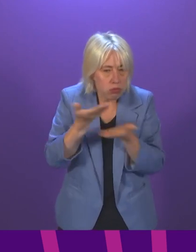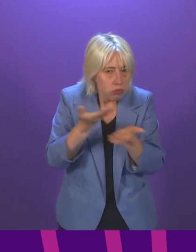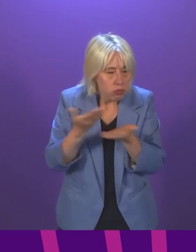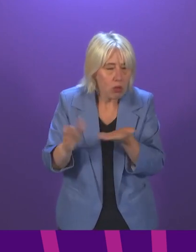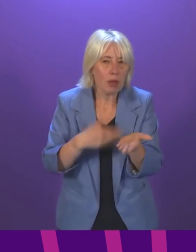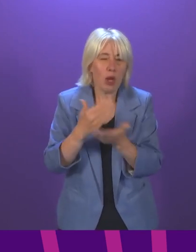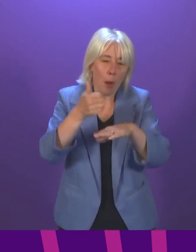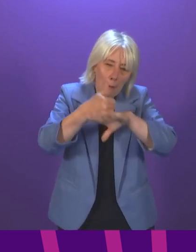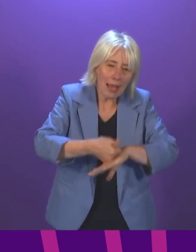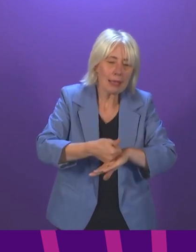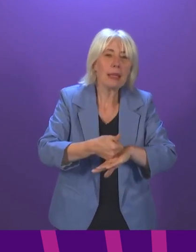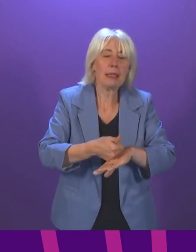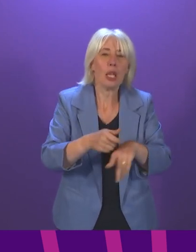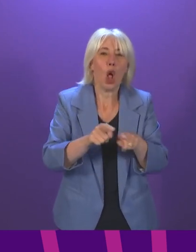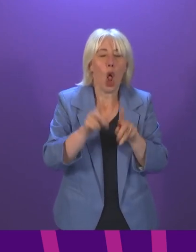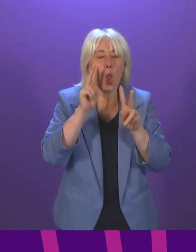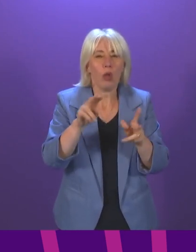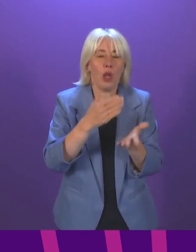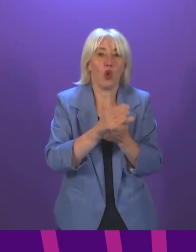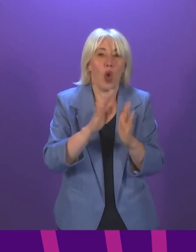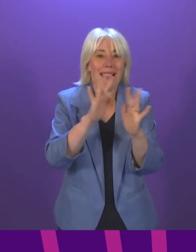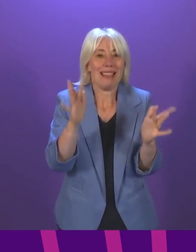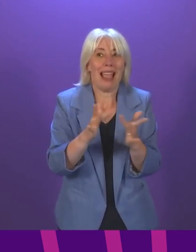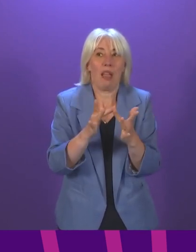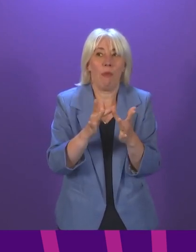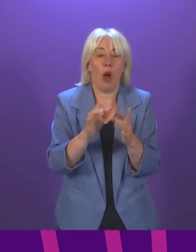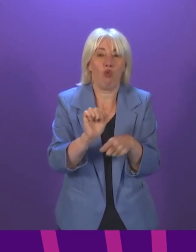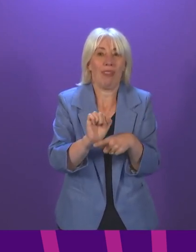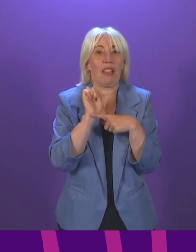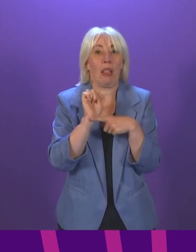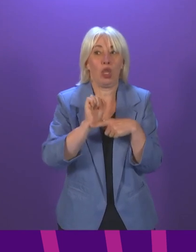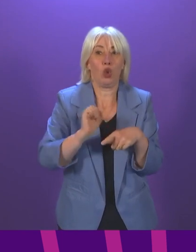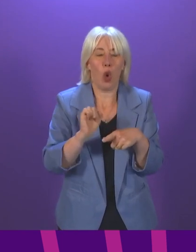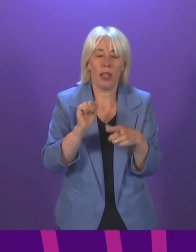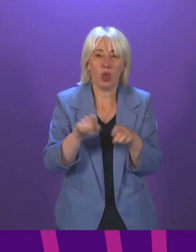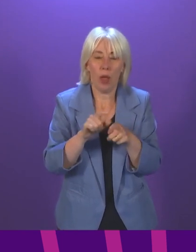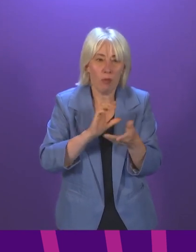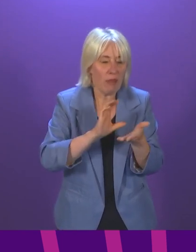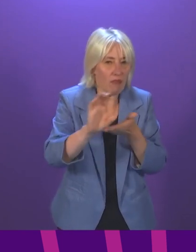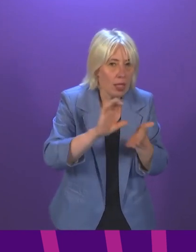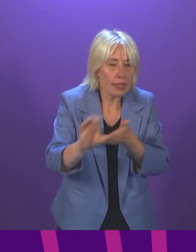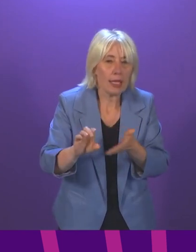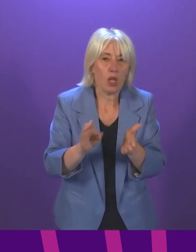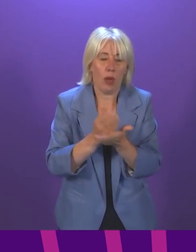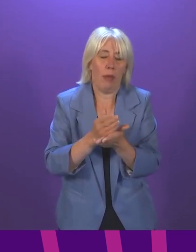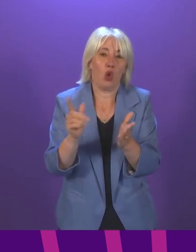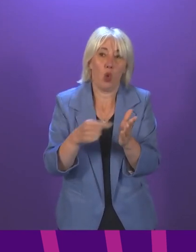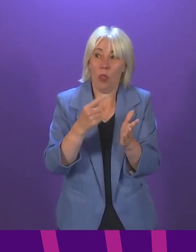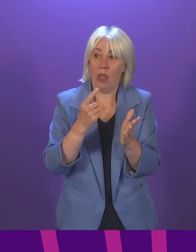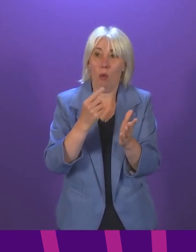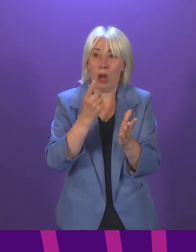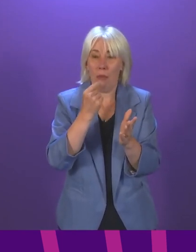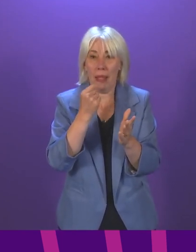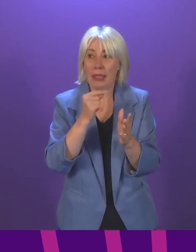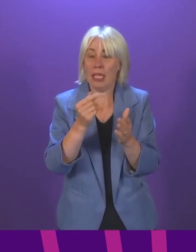the strategic framework for a cyber resilience Scotland across public, private and third sectors to further build our cyber security and resilience capabilities.